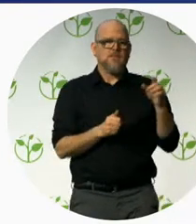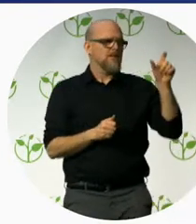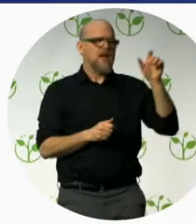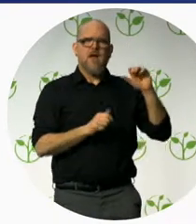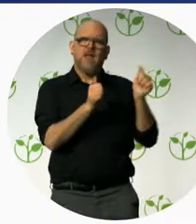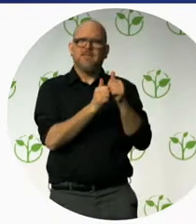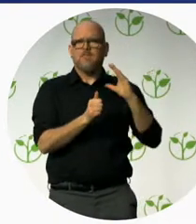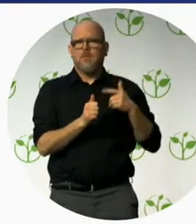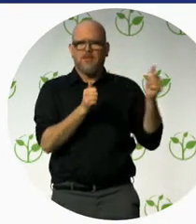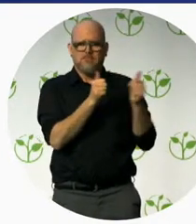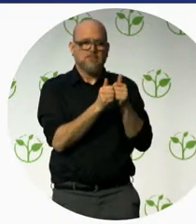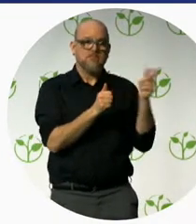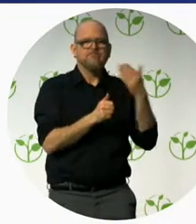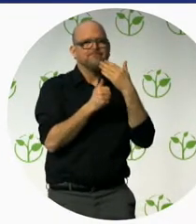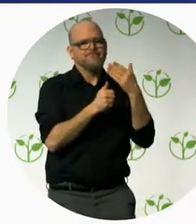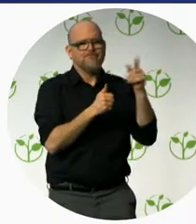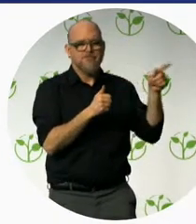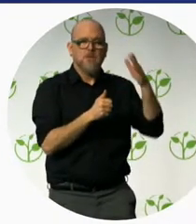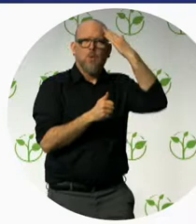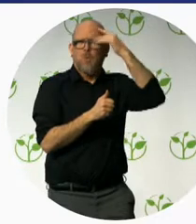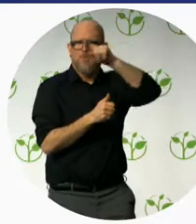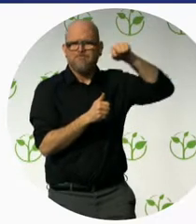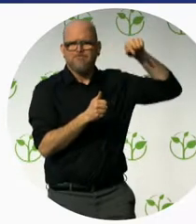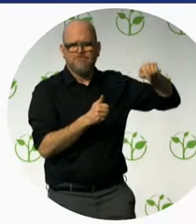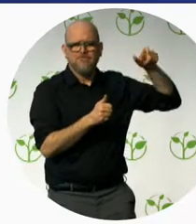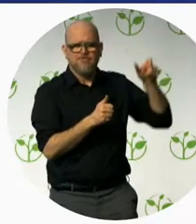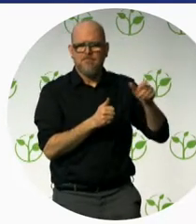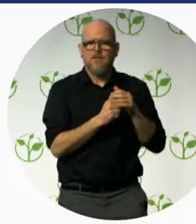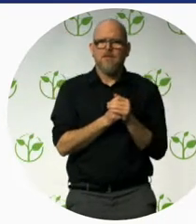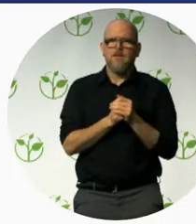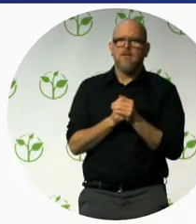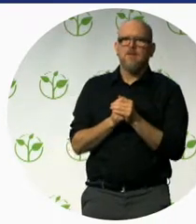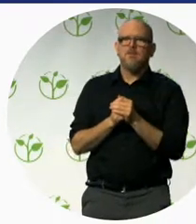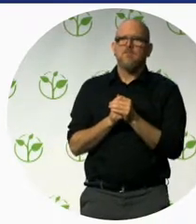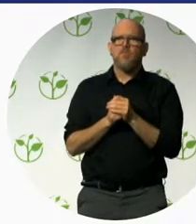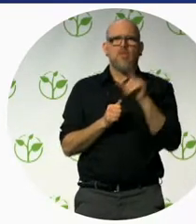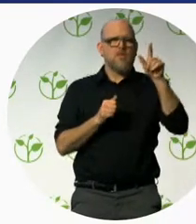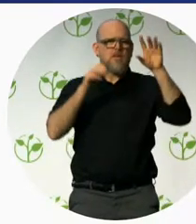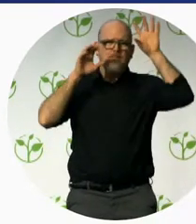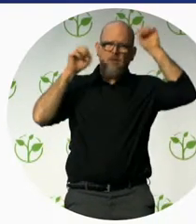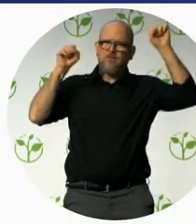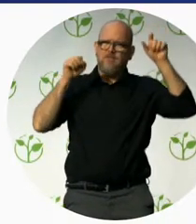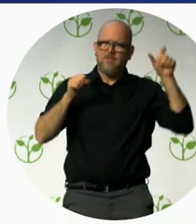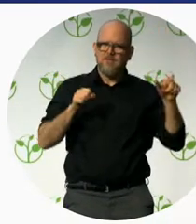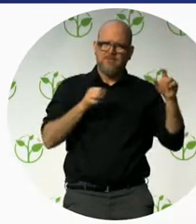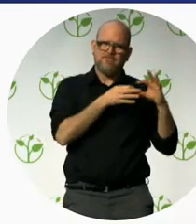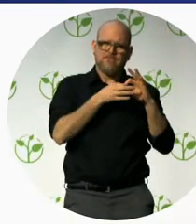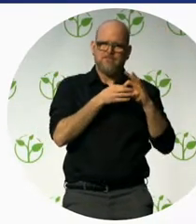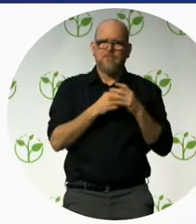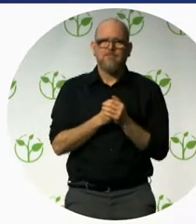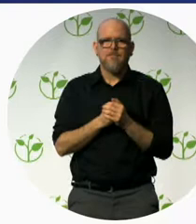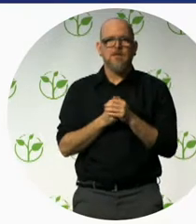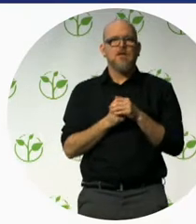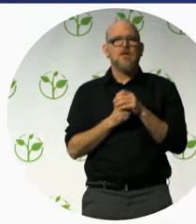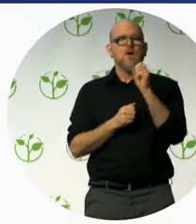ambassadors within the area of accessibility. The good practice is mentioned in the Zero Project catalogue on page